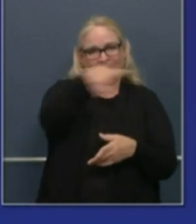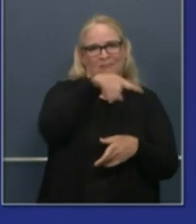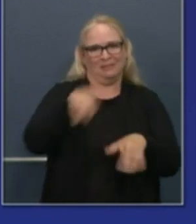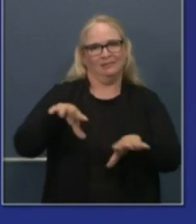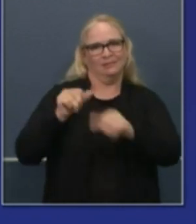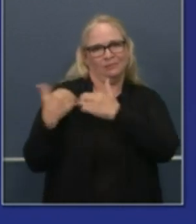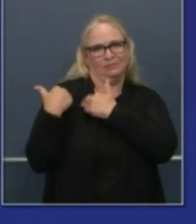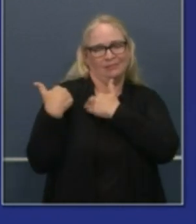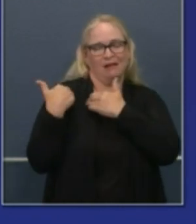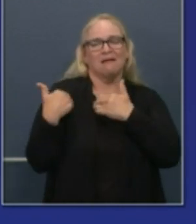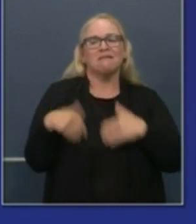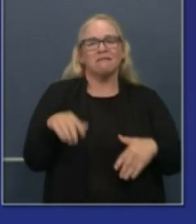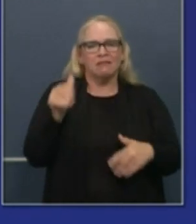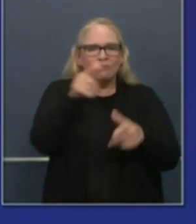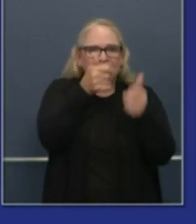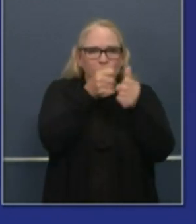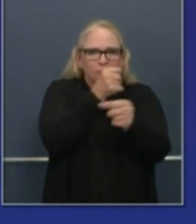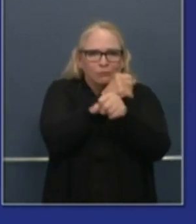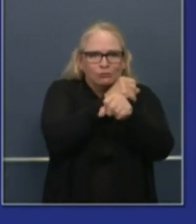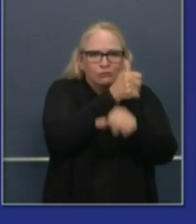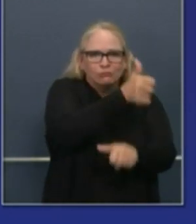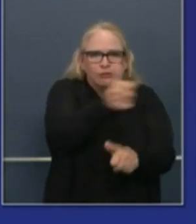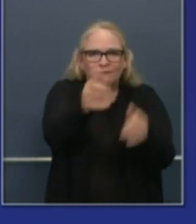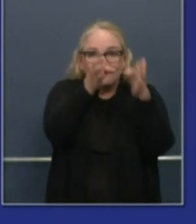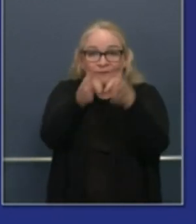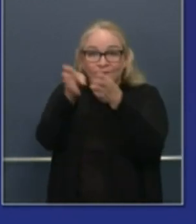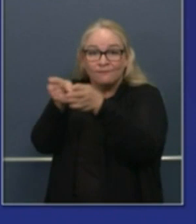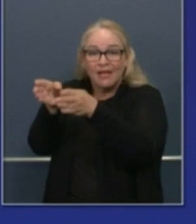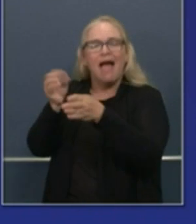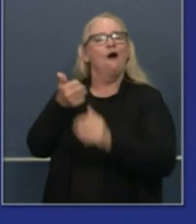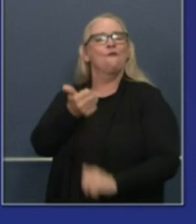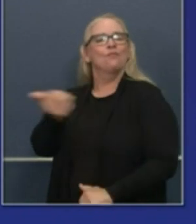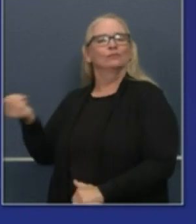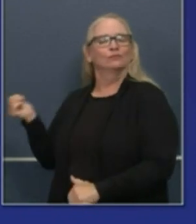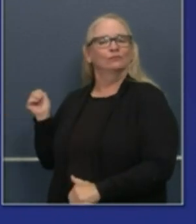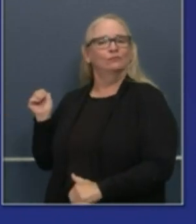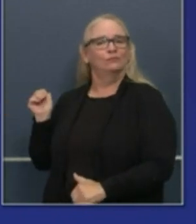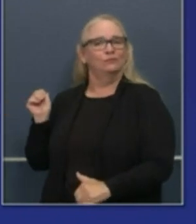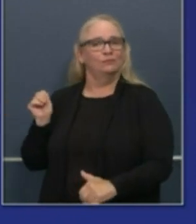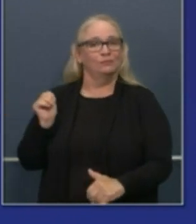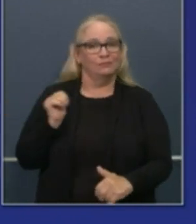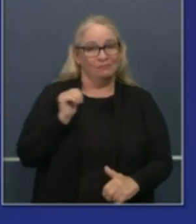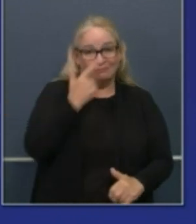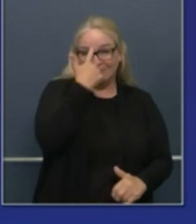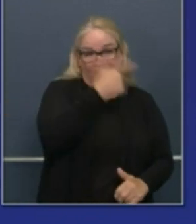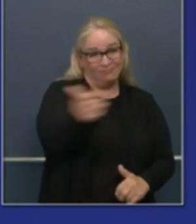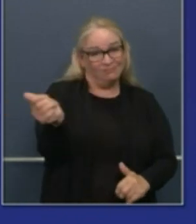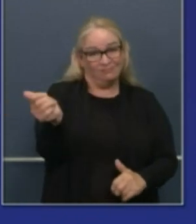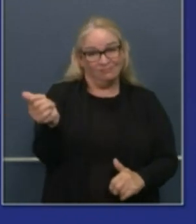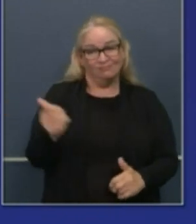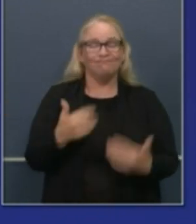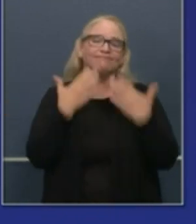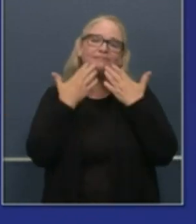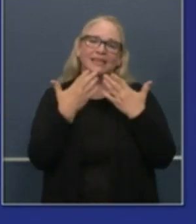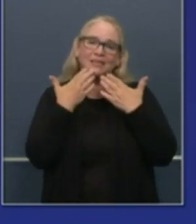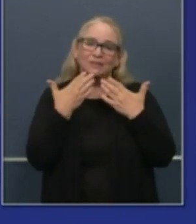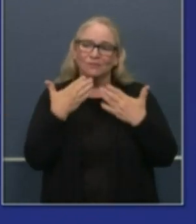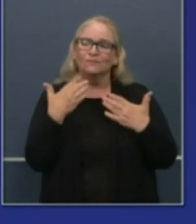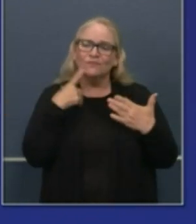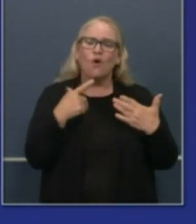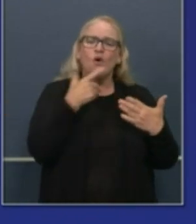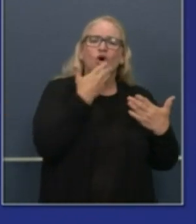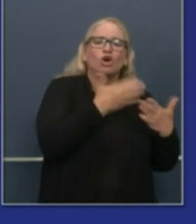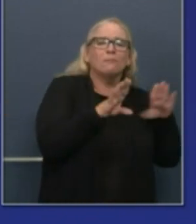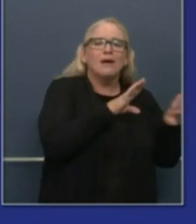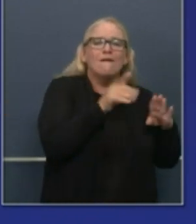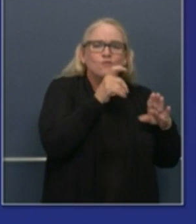but to protect others. And I just want to thank all of you that are doing that for practicing the kind of behavior that will